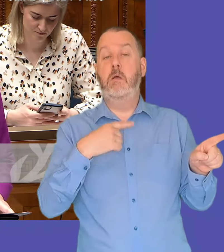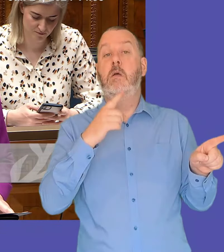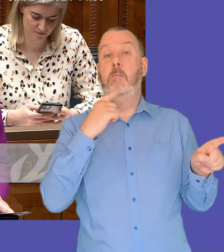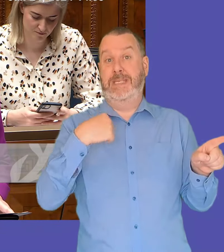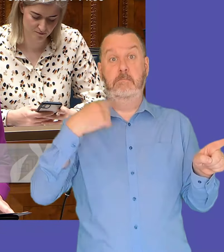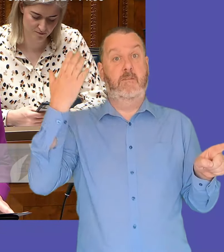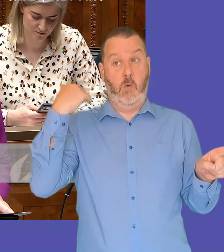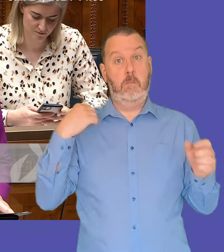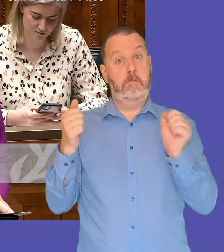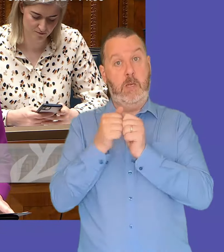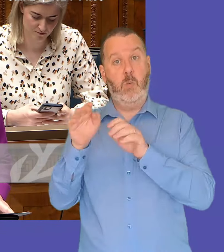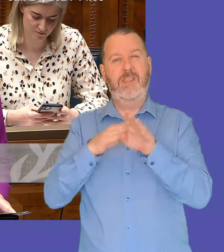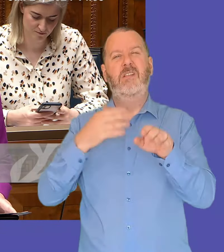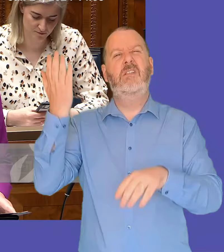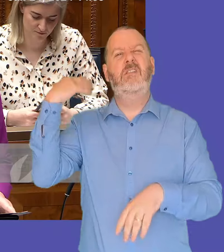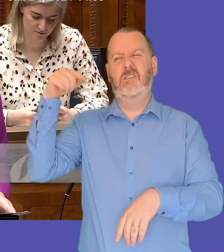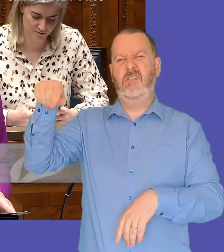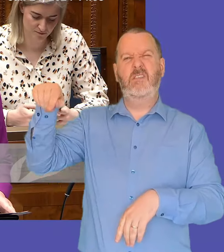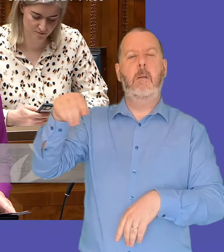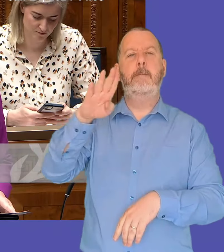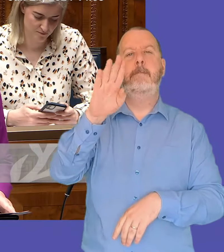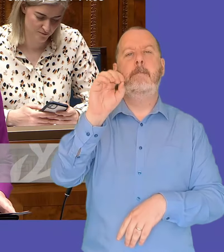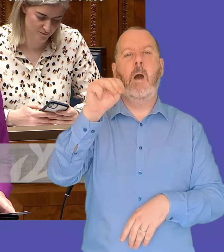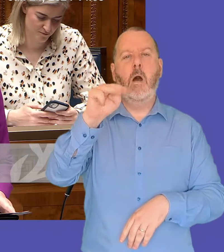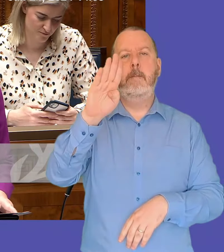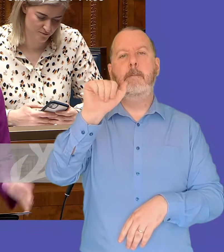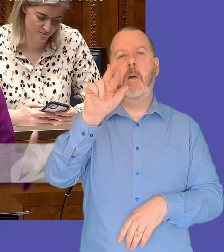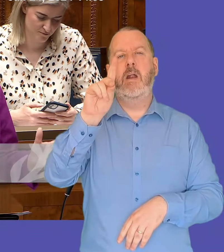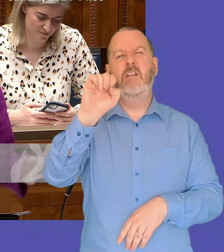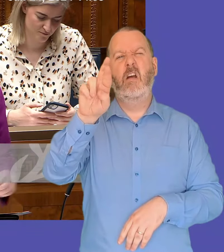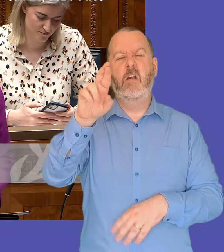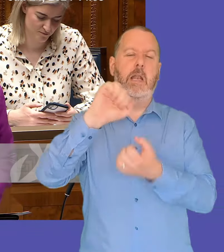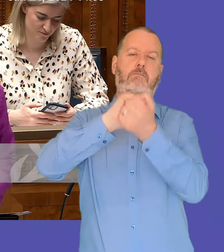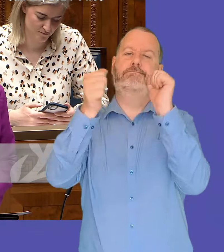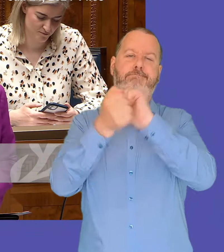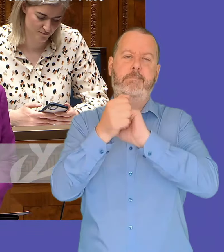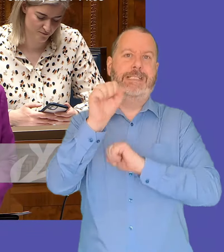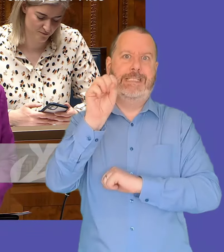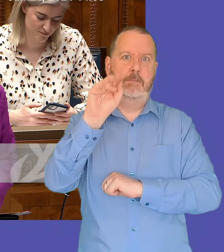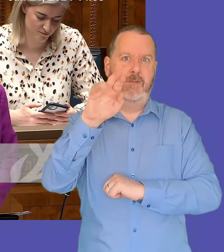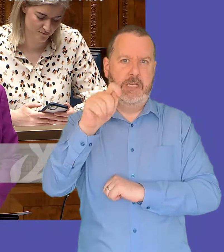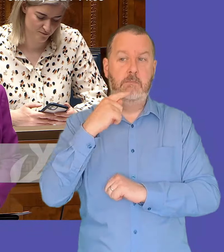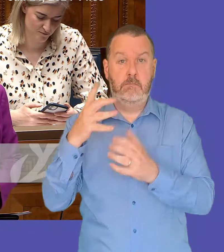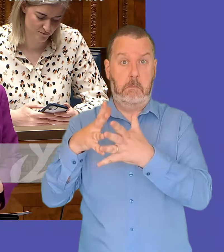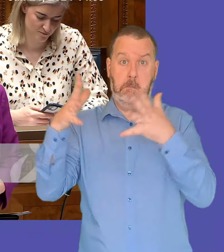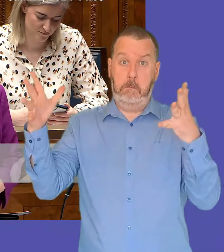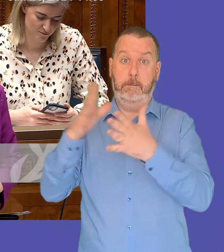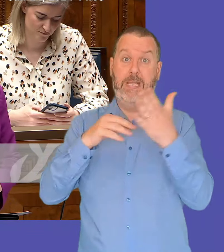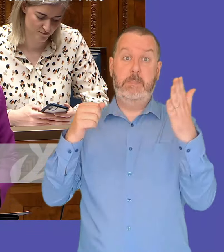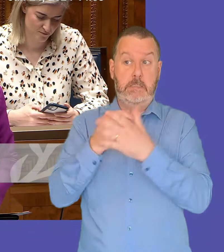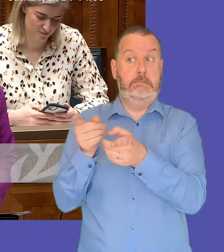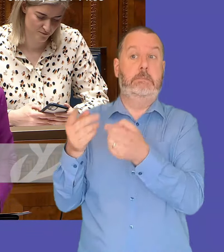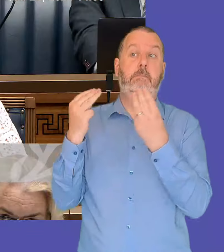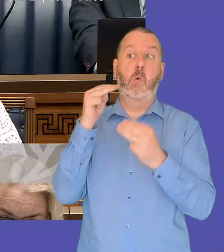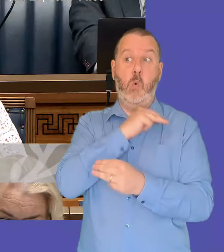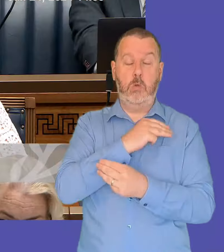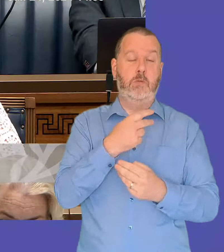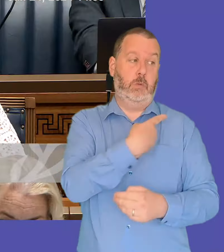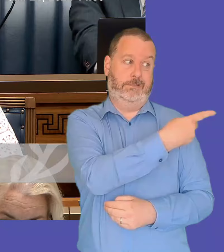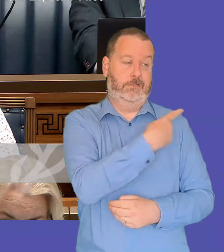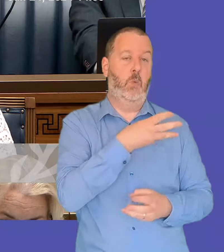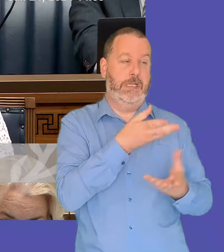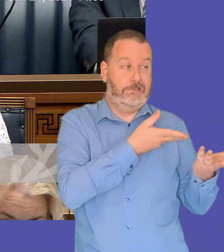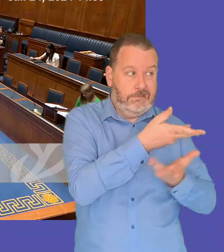with bombardier in the past obviously now it's first but um this is as i said a major employer so let's see what what we can do to support them